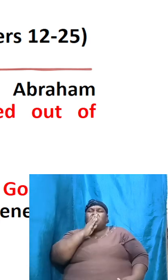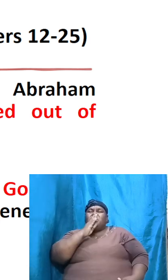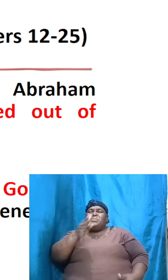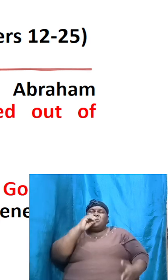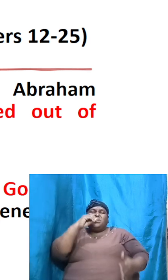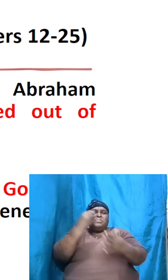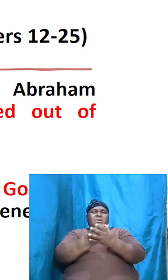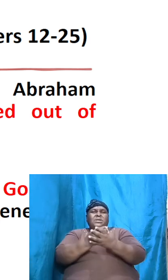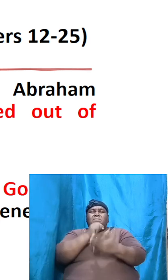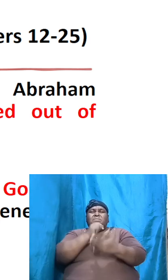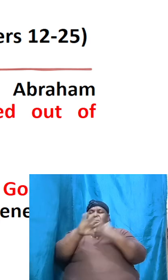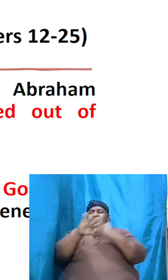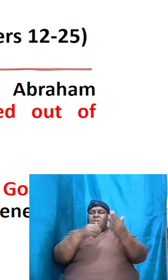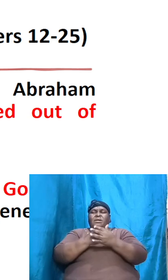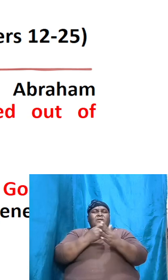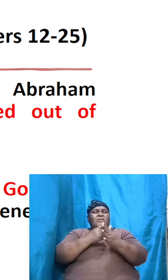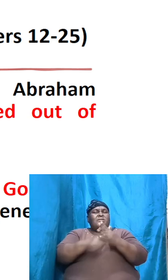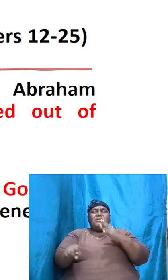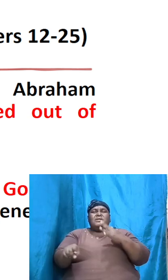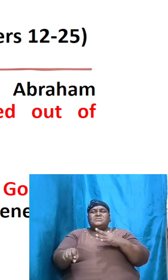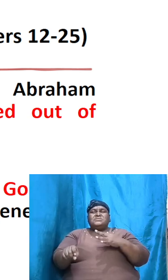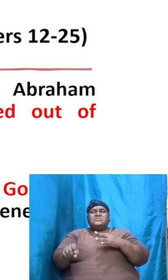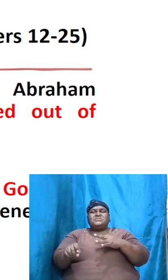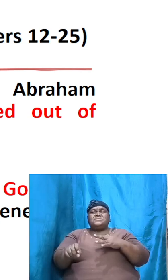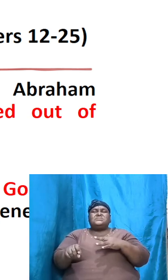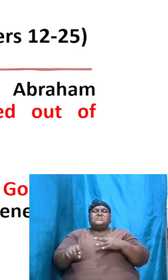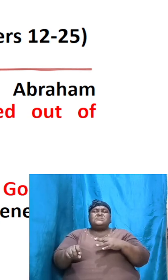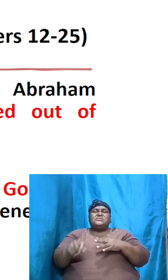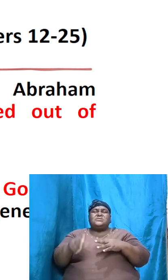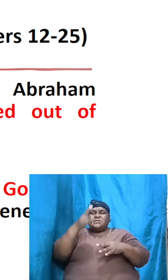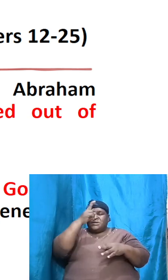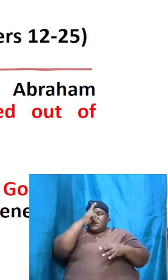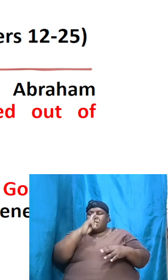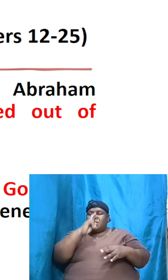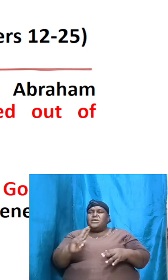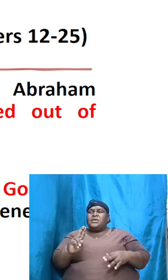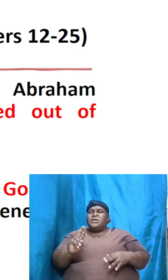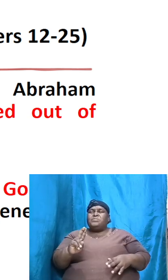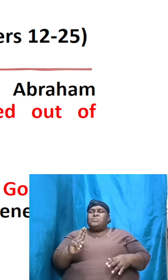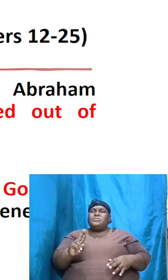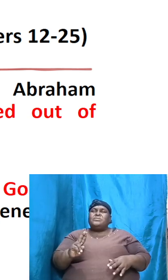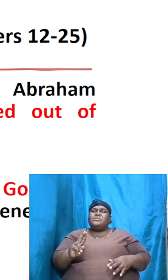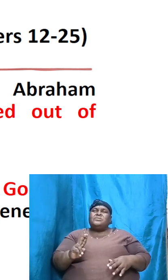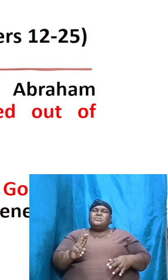costs and in Hebrews chapter 11 just read down through